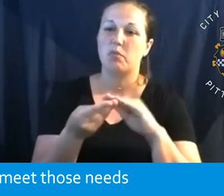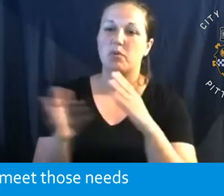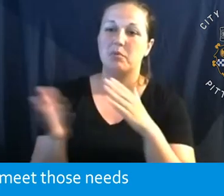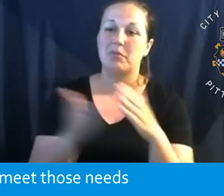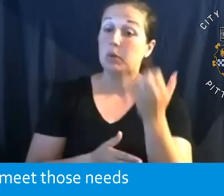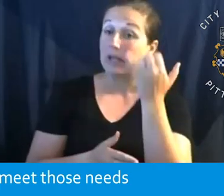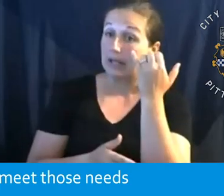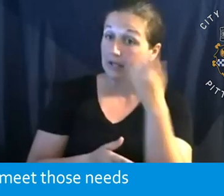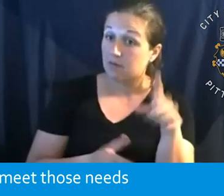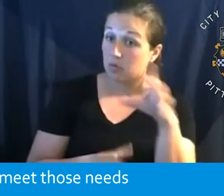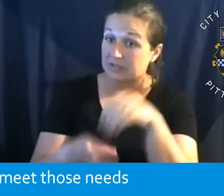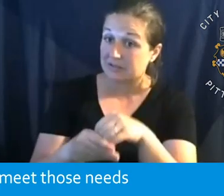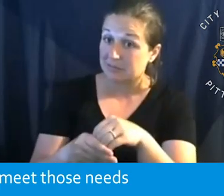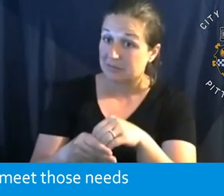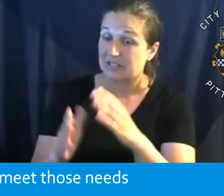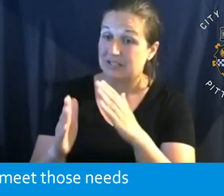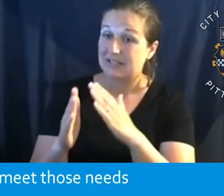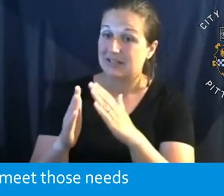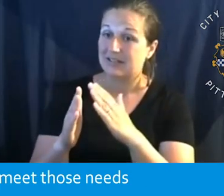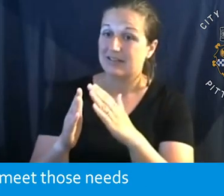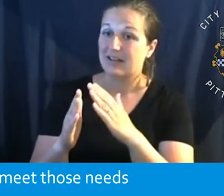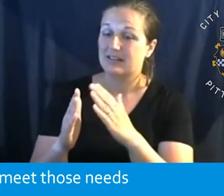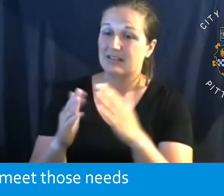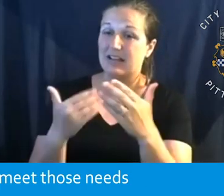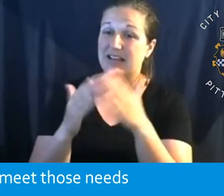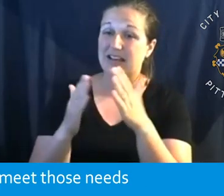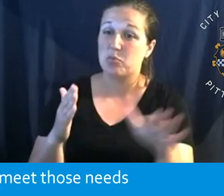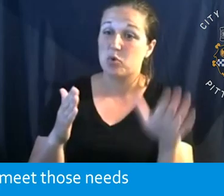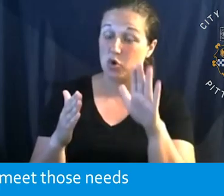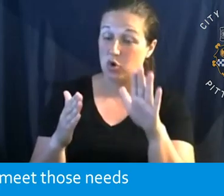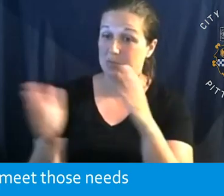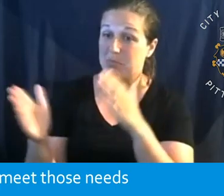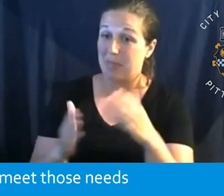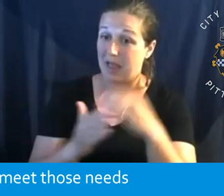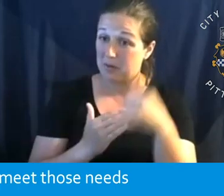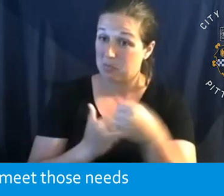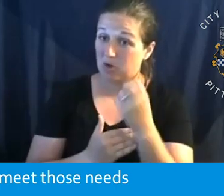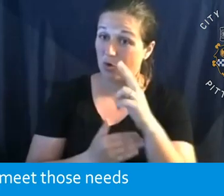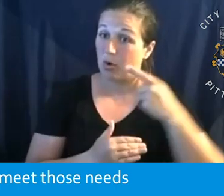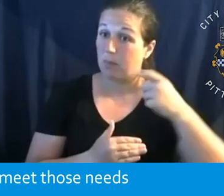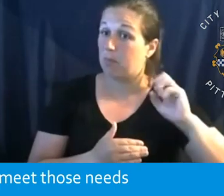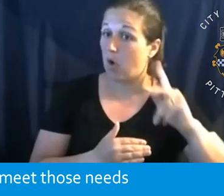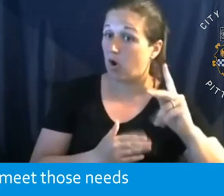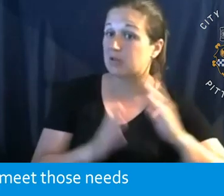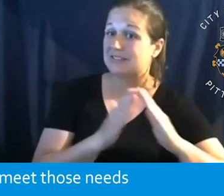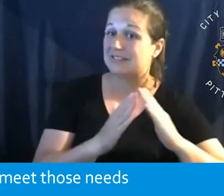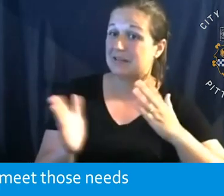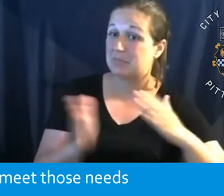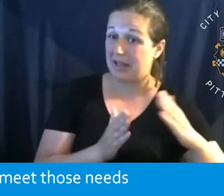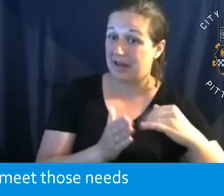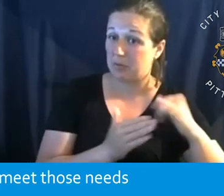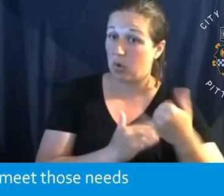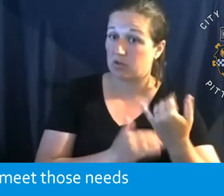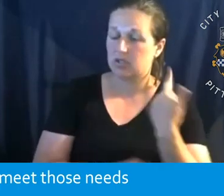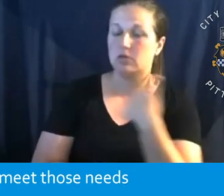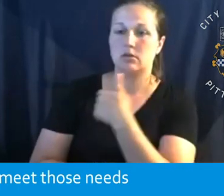of the, uh, parks, city parks, um, planning exercises that the department of city planning would run, um, you know, we take